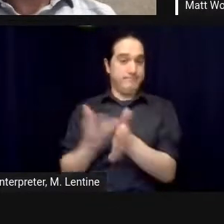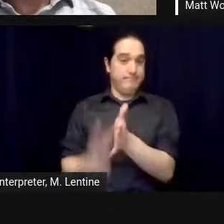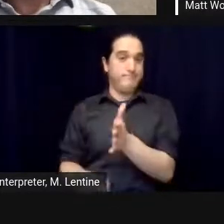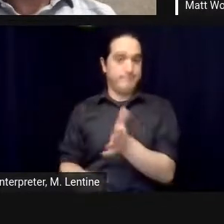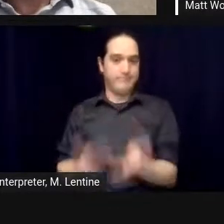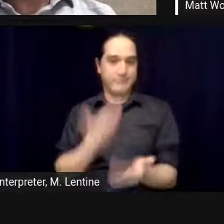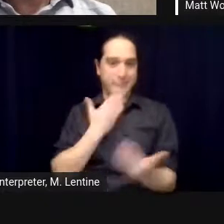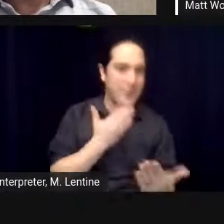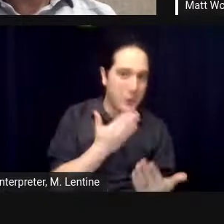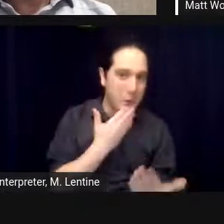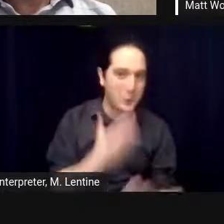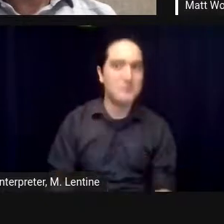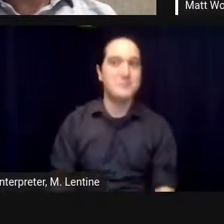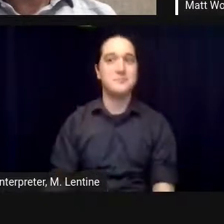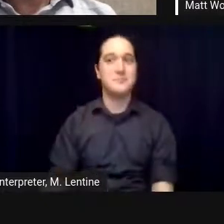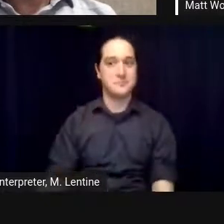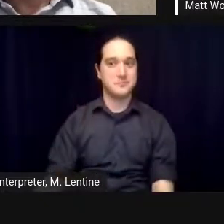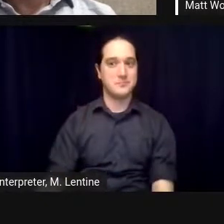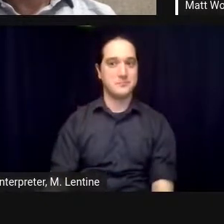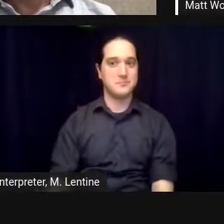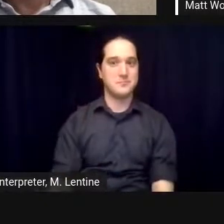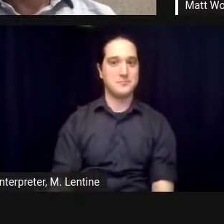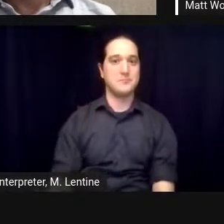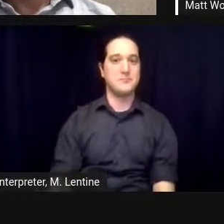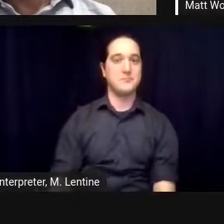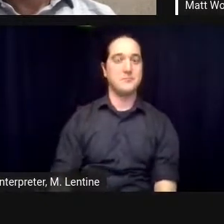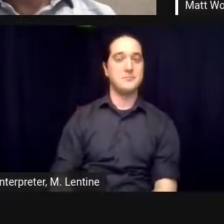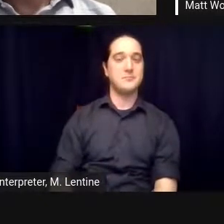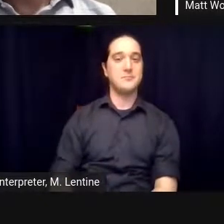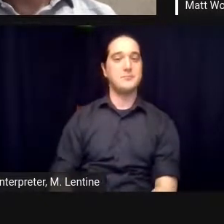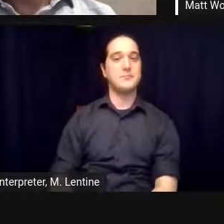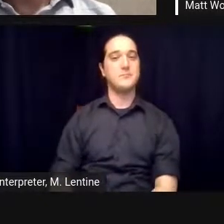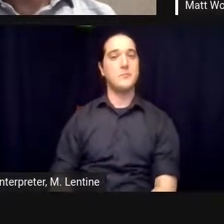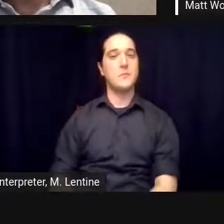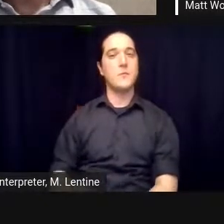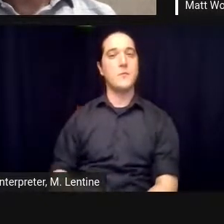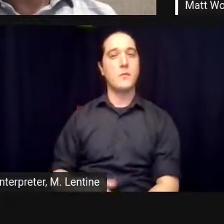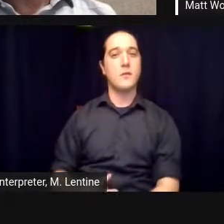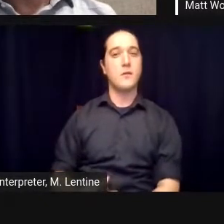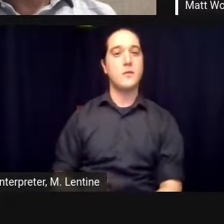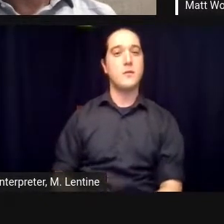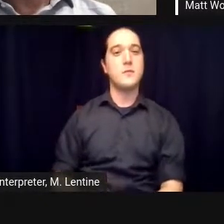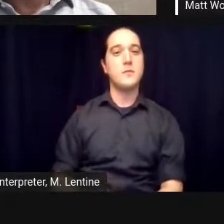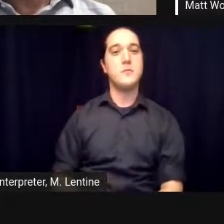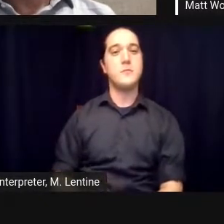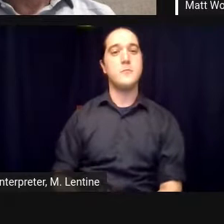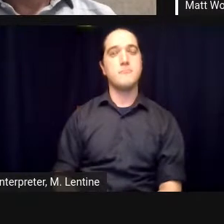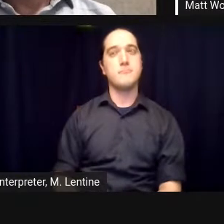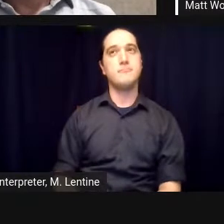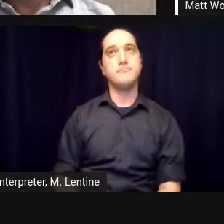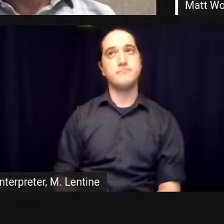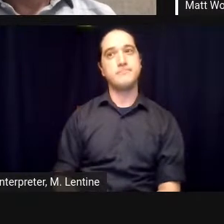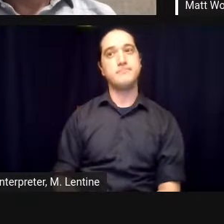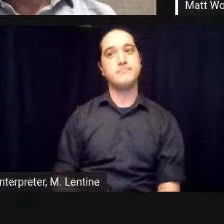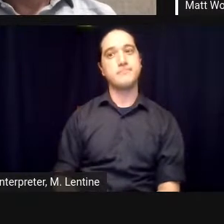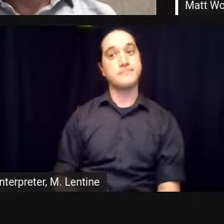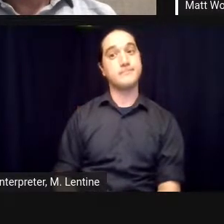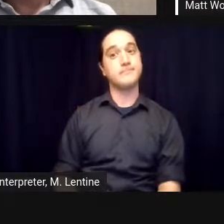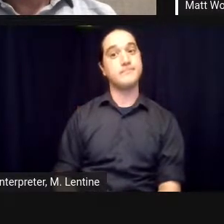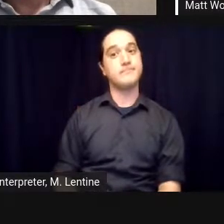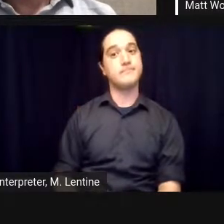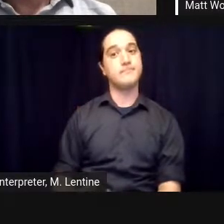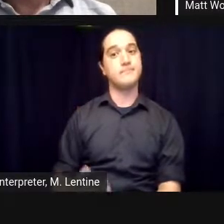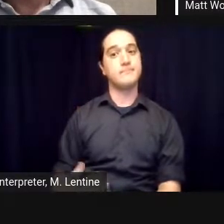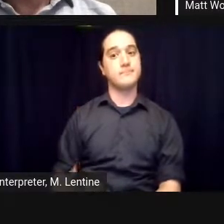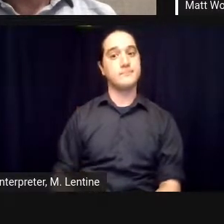and having john allen in the audience and all of you and being able to you know watch this story and then see the